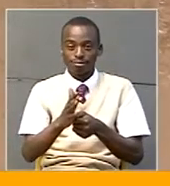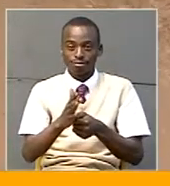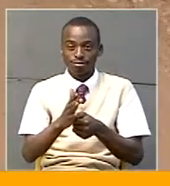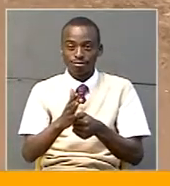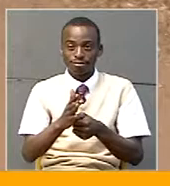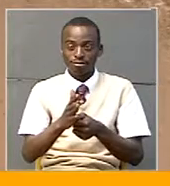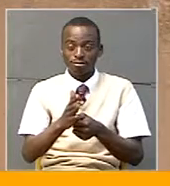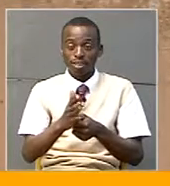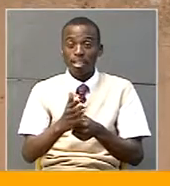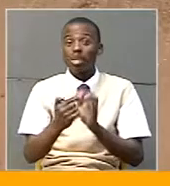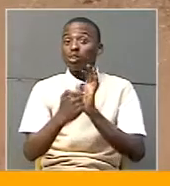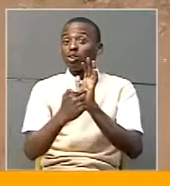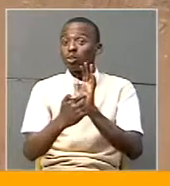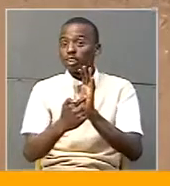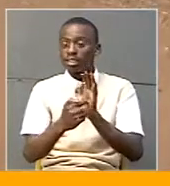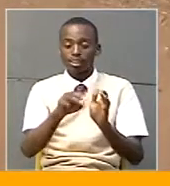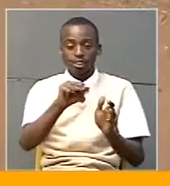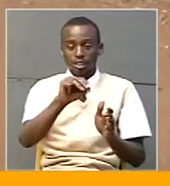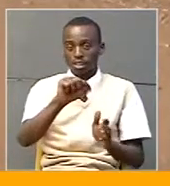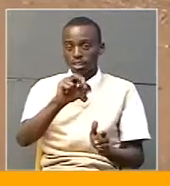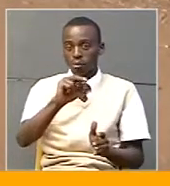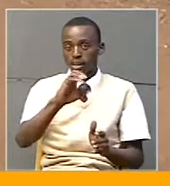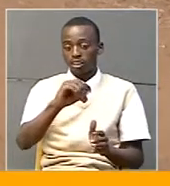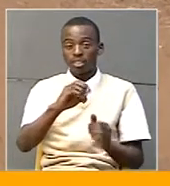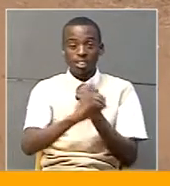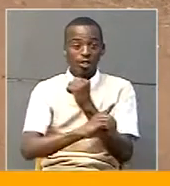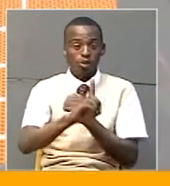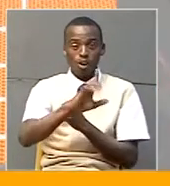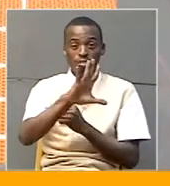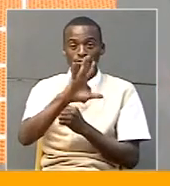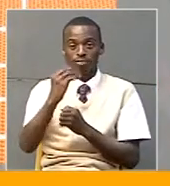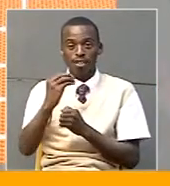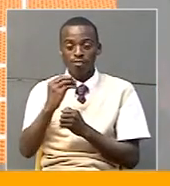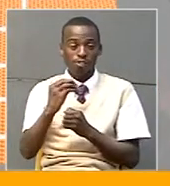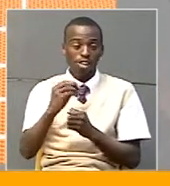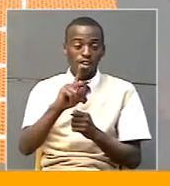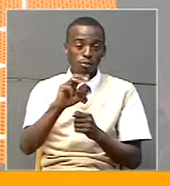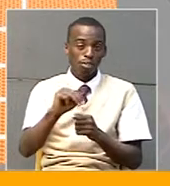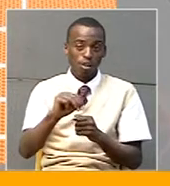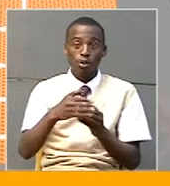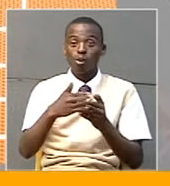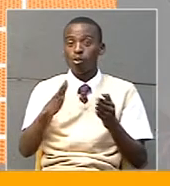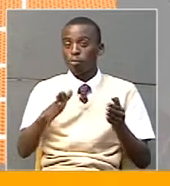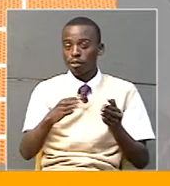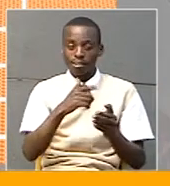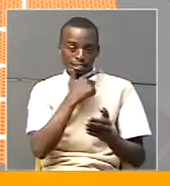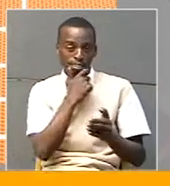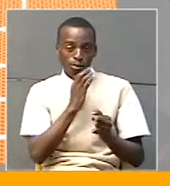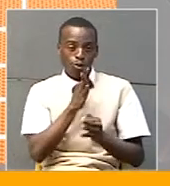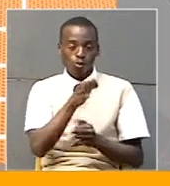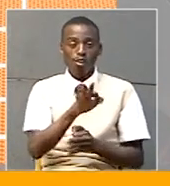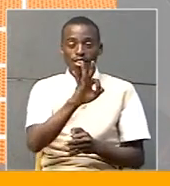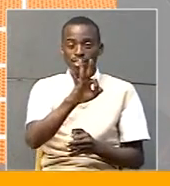Statistics show that in Maracha district, 155 kilometers of community roads have been opened, estimated at over